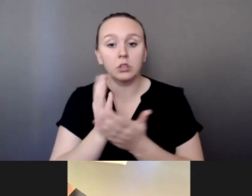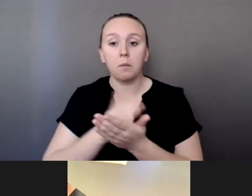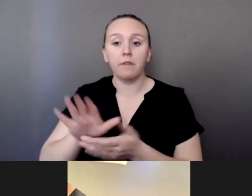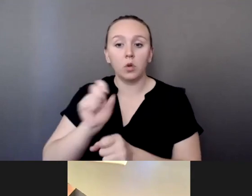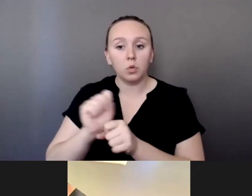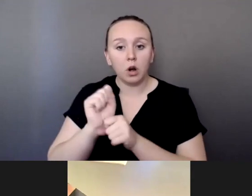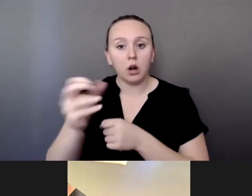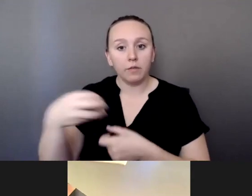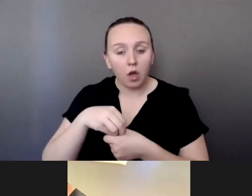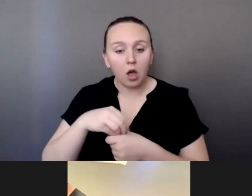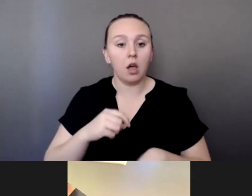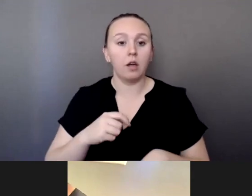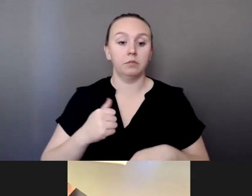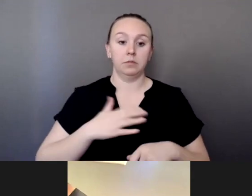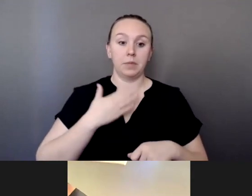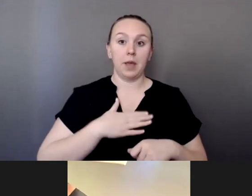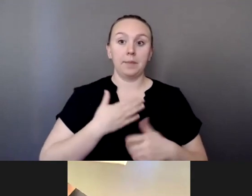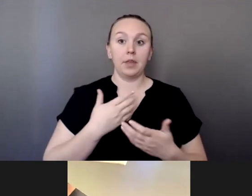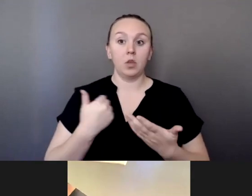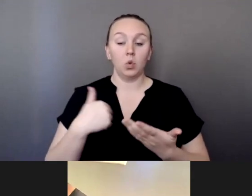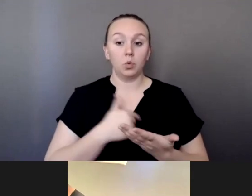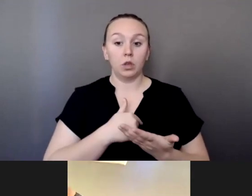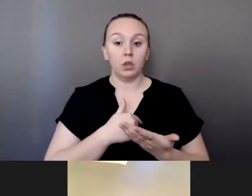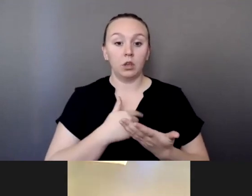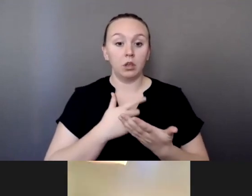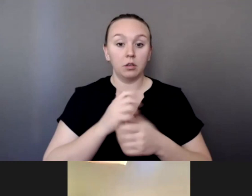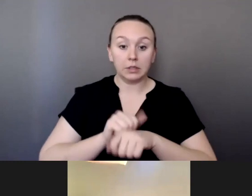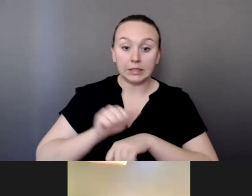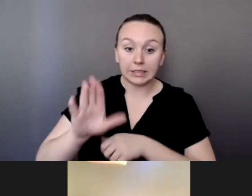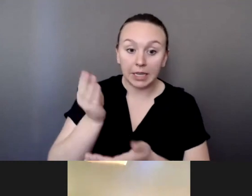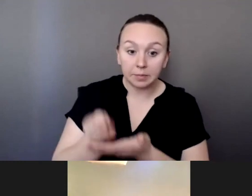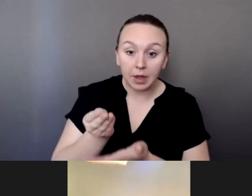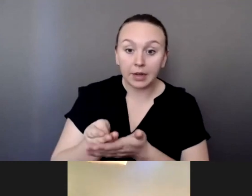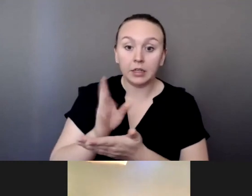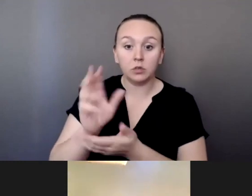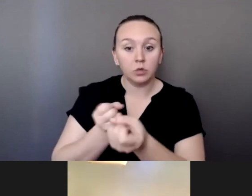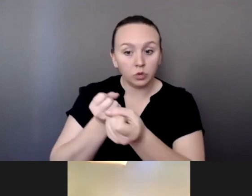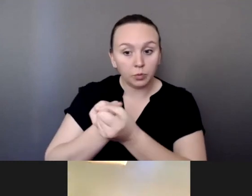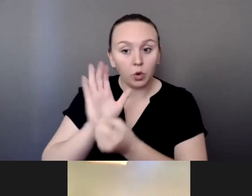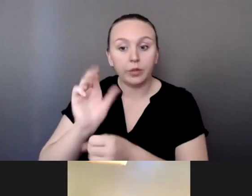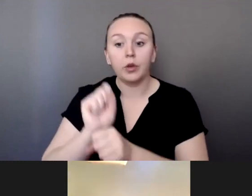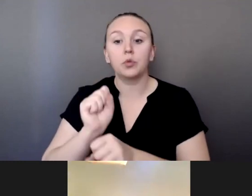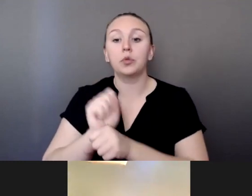they're doing. I'm very happy that we were able to send money down to support the work that they're doing. Any